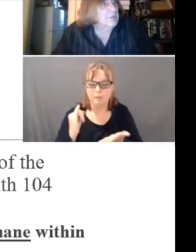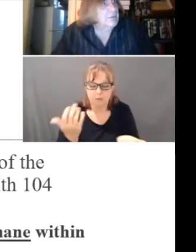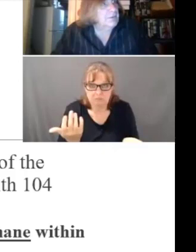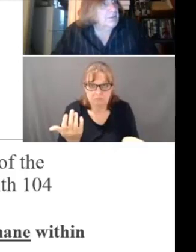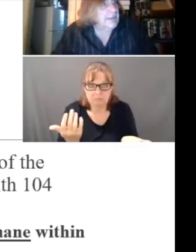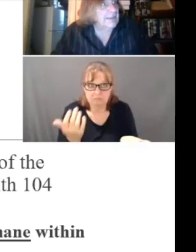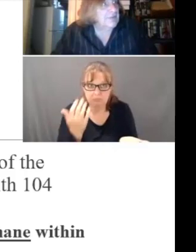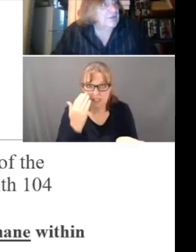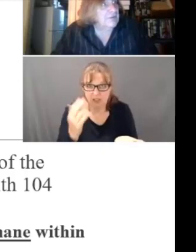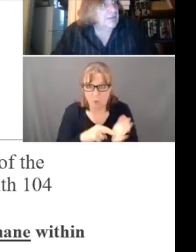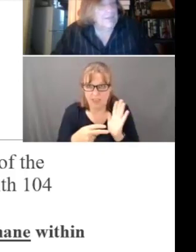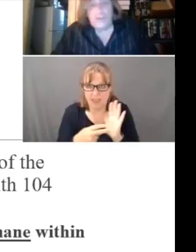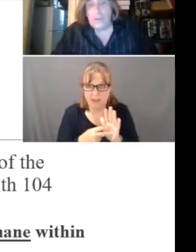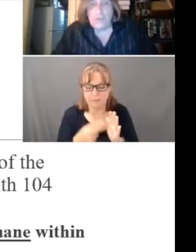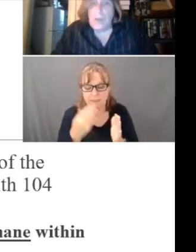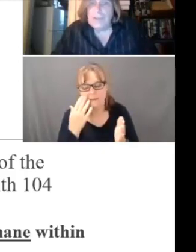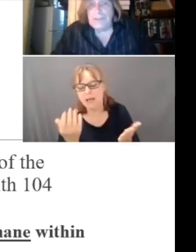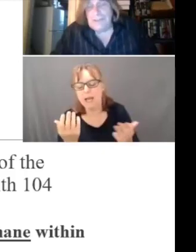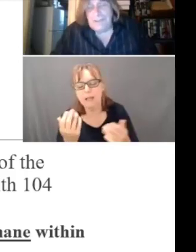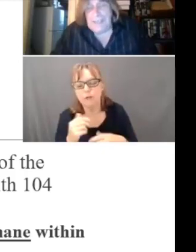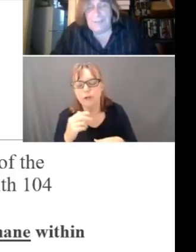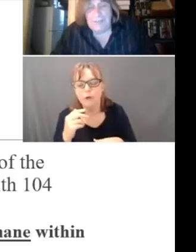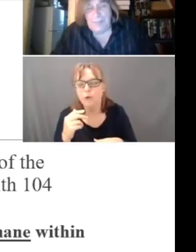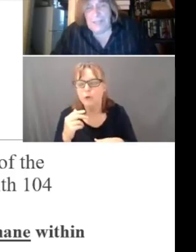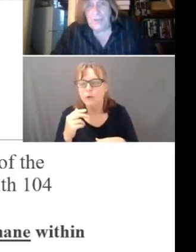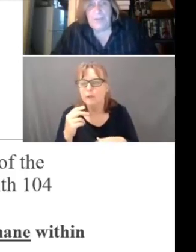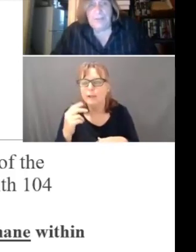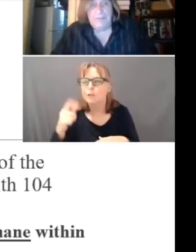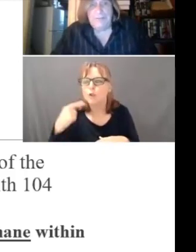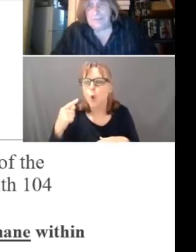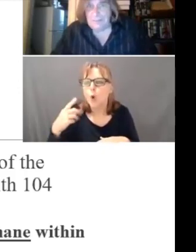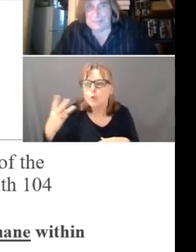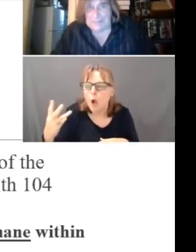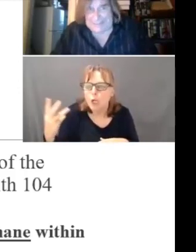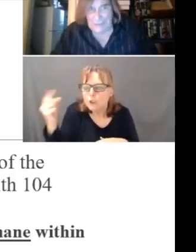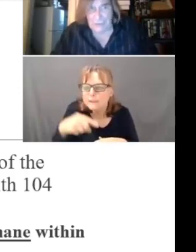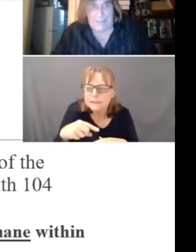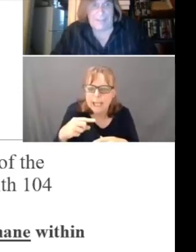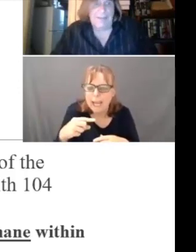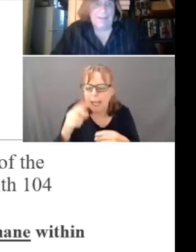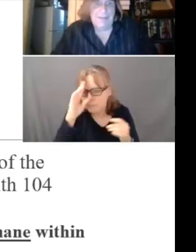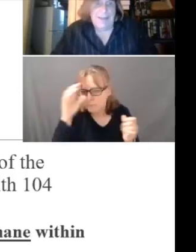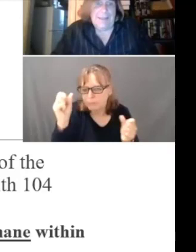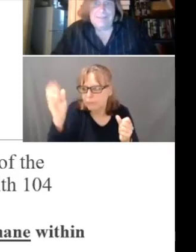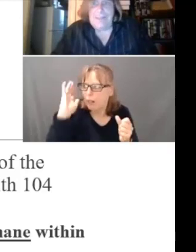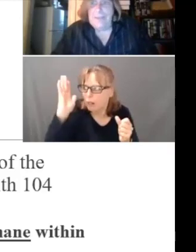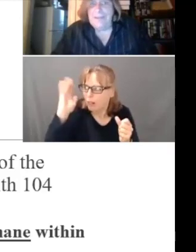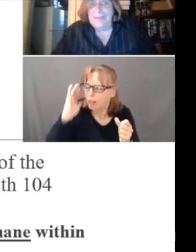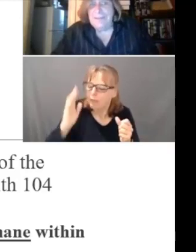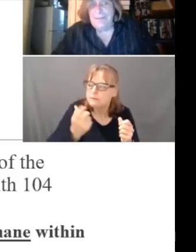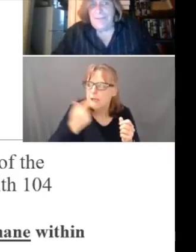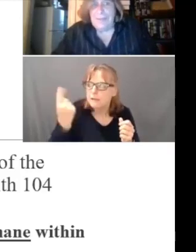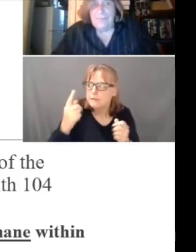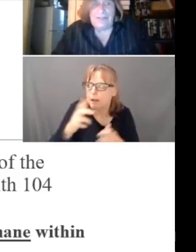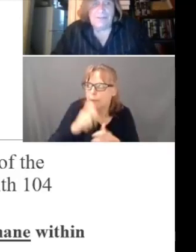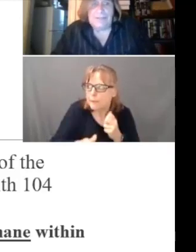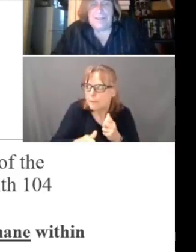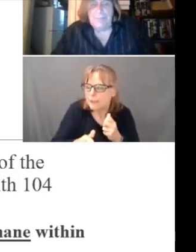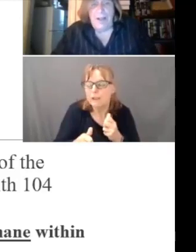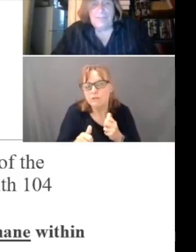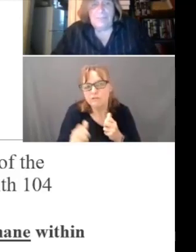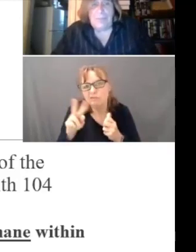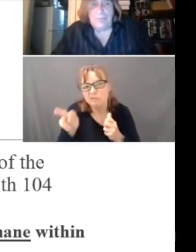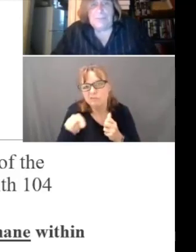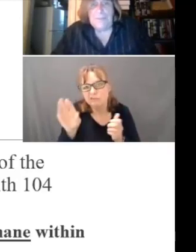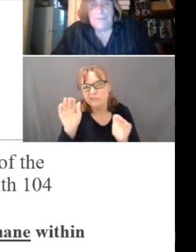someone like, I guess you could say that George Washington came into my unit and said something mean to me. I guess they would consider that objectively